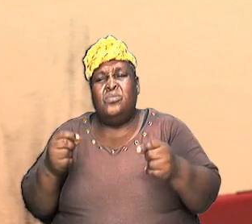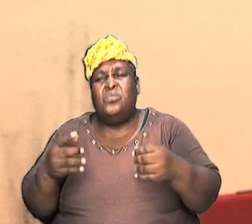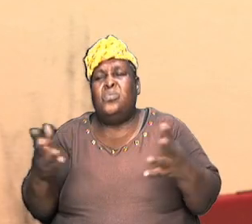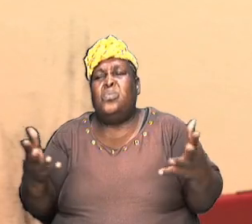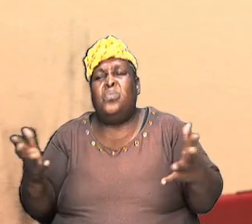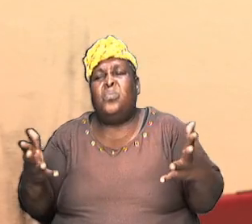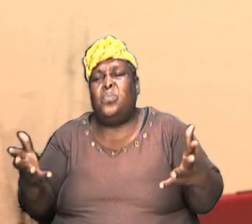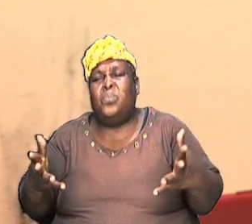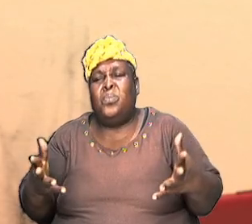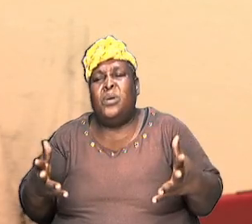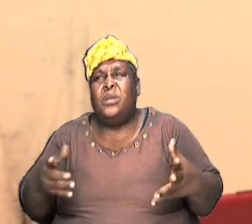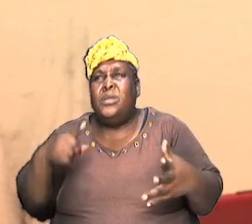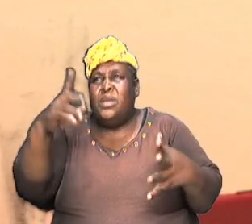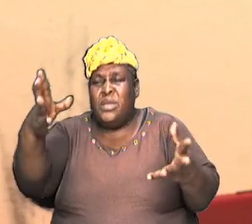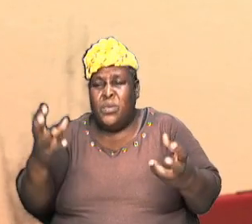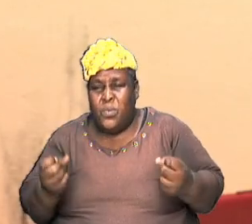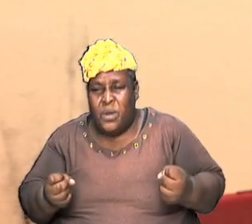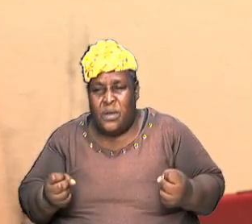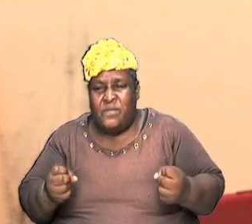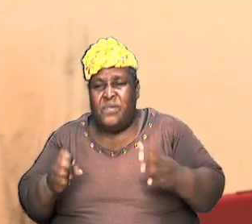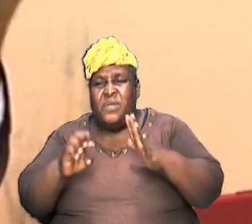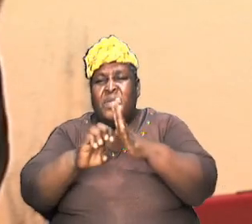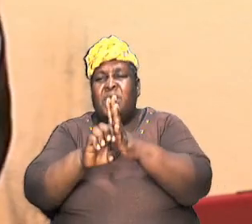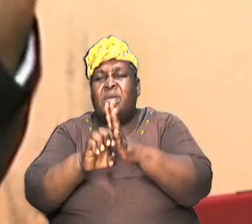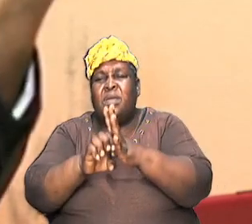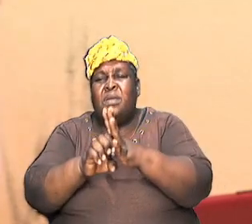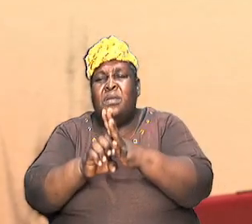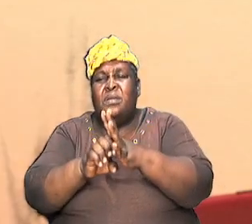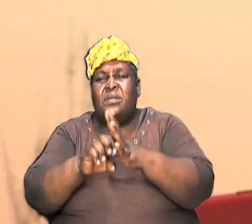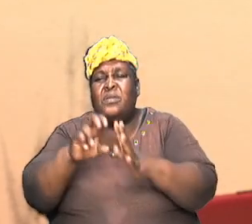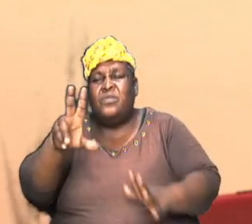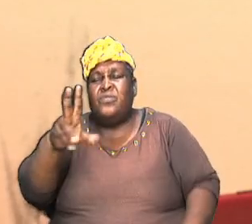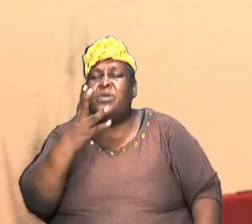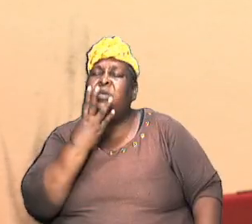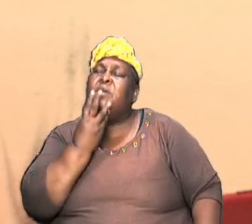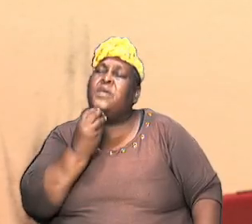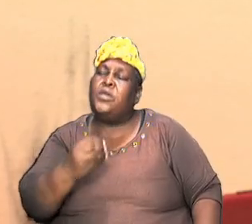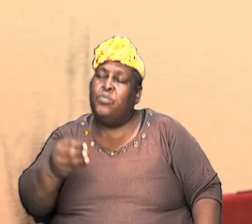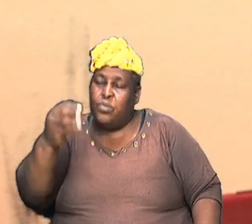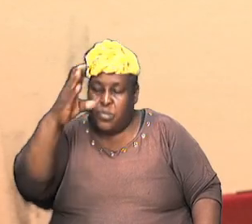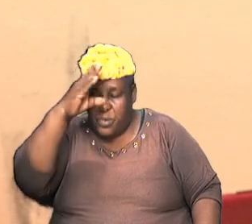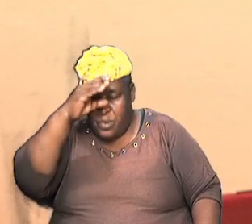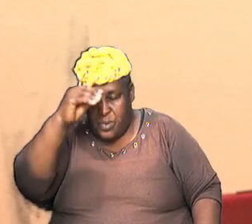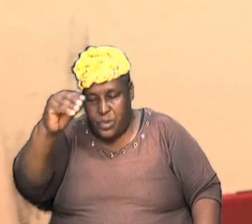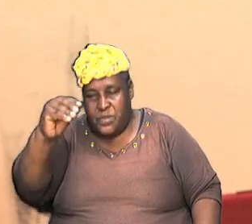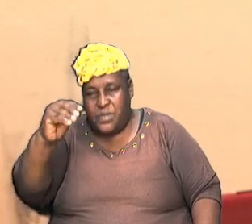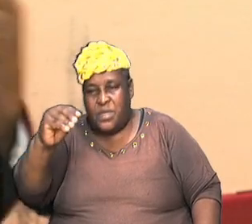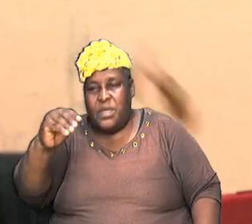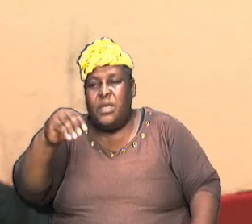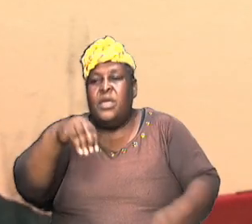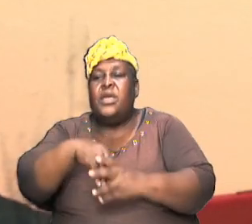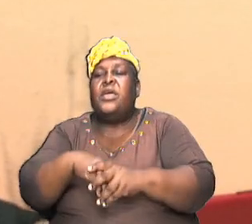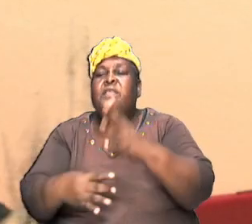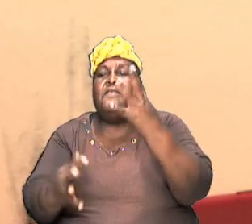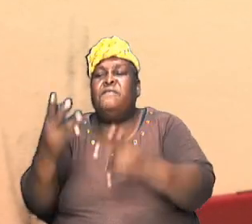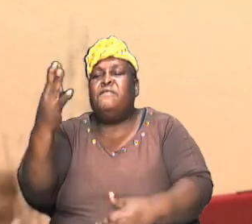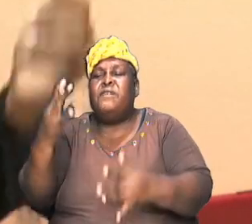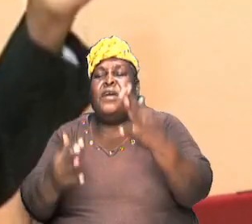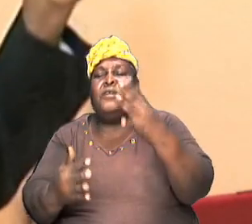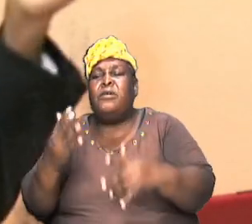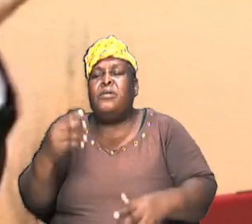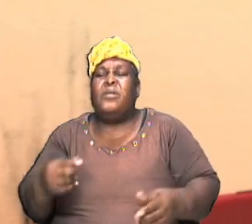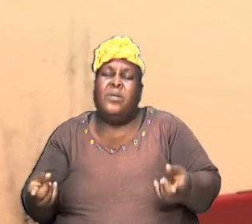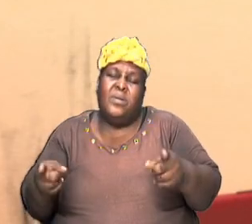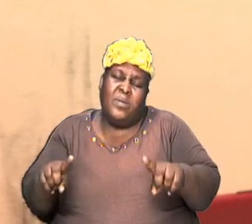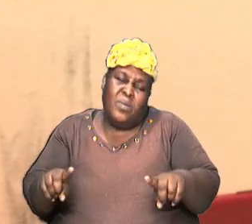things so for example Shadrach Meshach and Abednego they were in the fiery furnace and